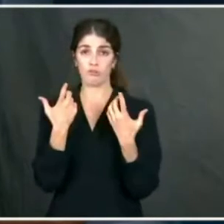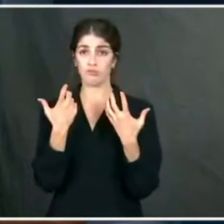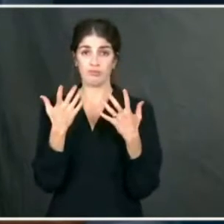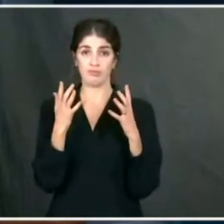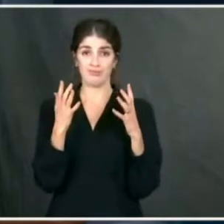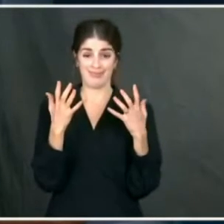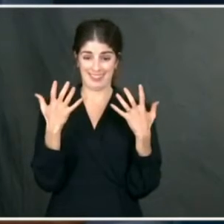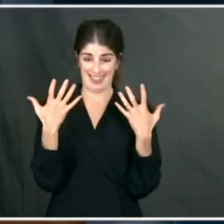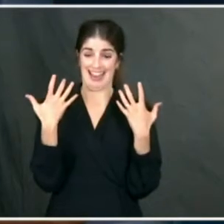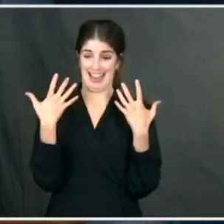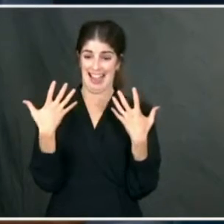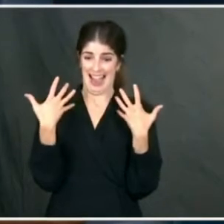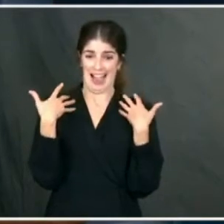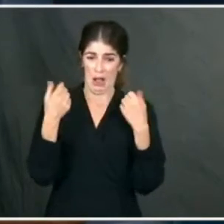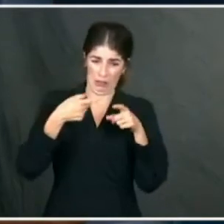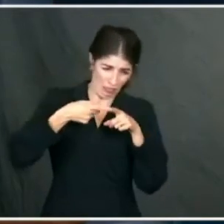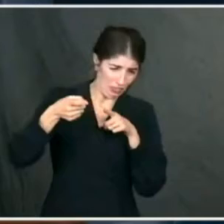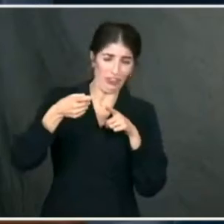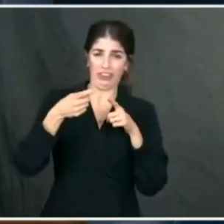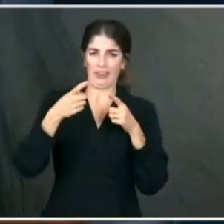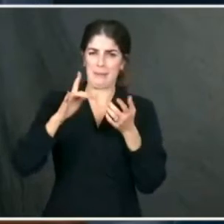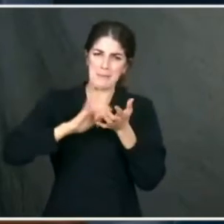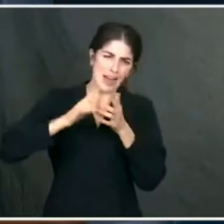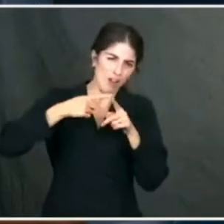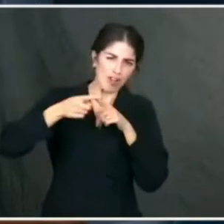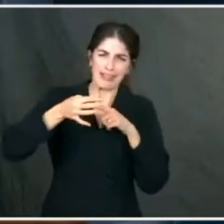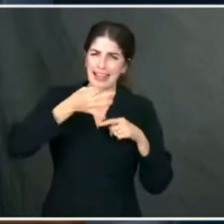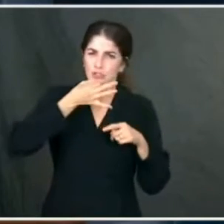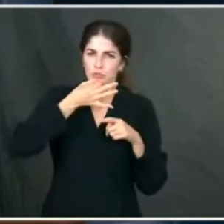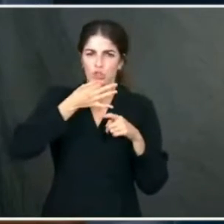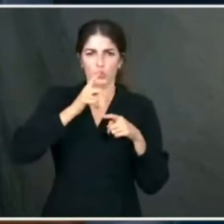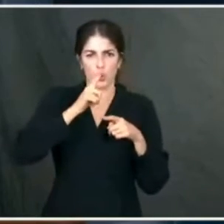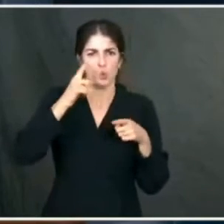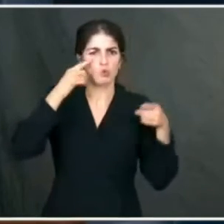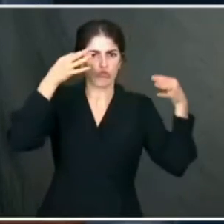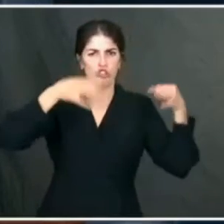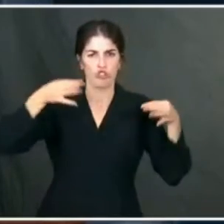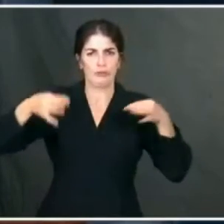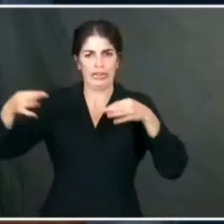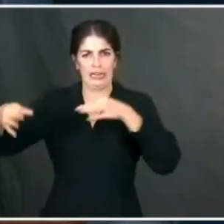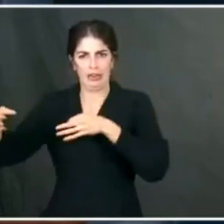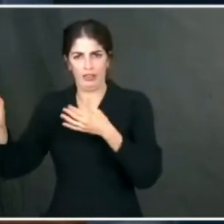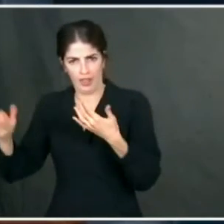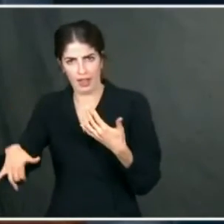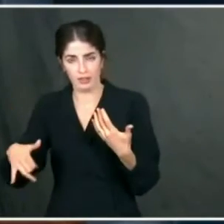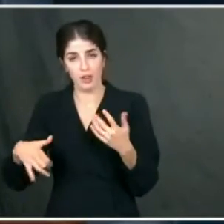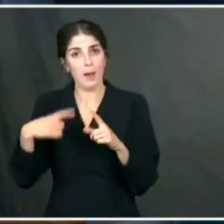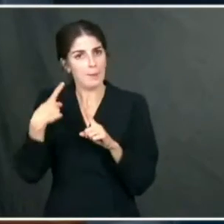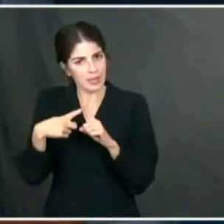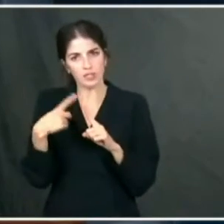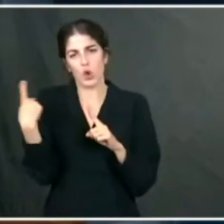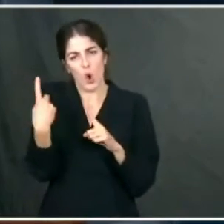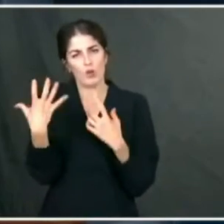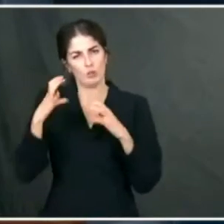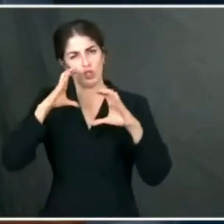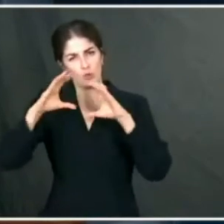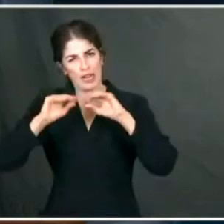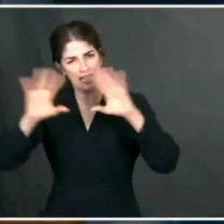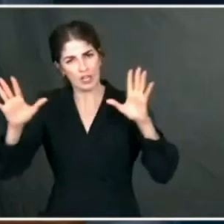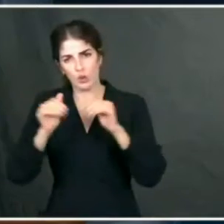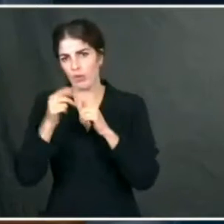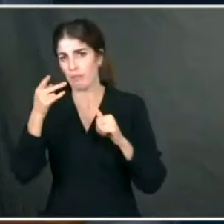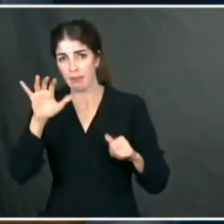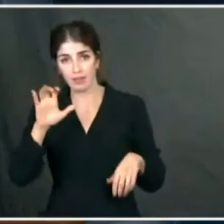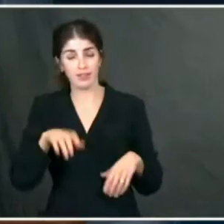medical experts are leading the effort in delivering guidance, determining guidance, and also communicating it with the public whenever possible. And